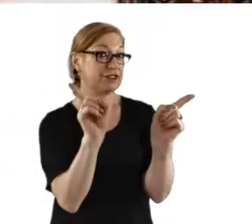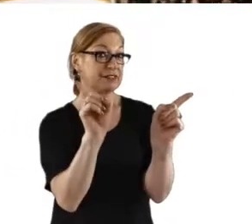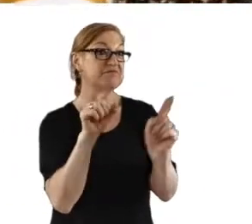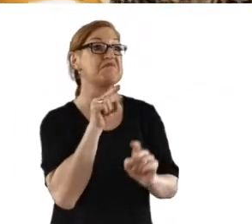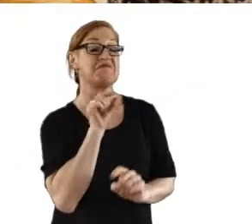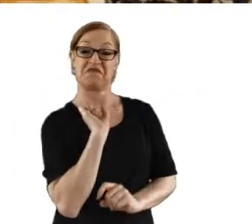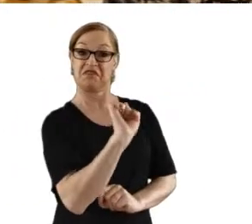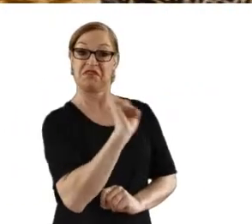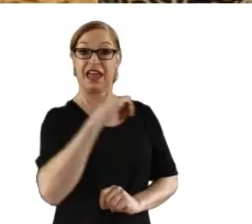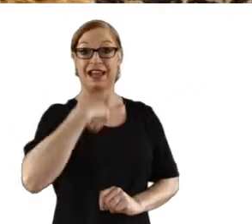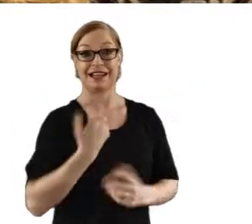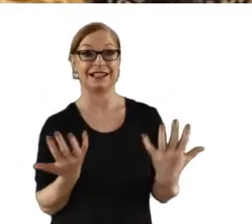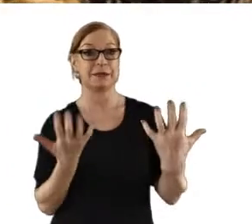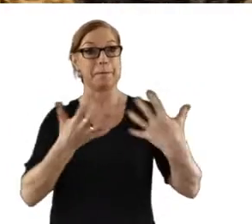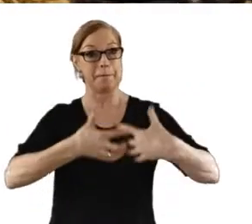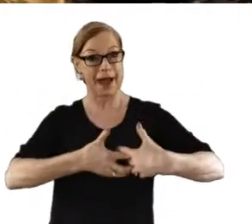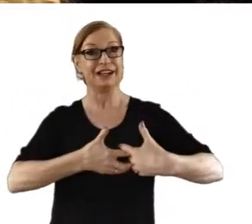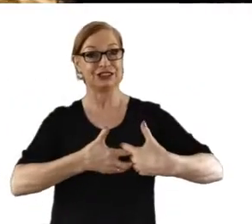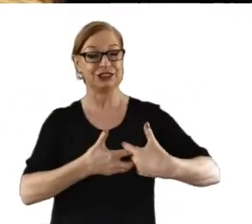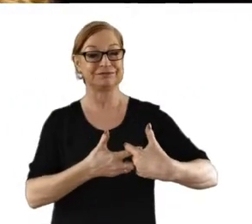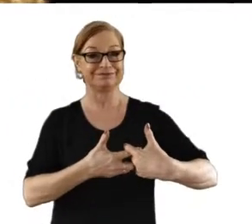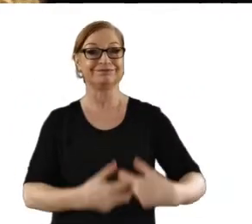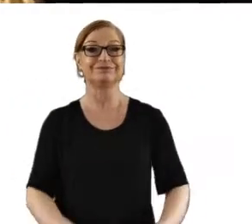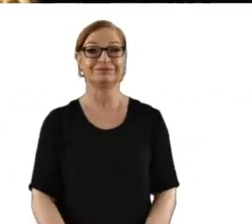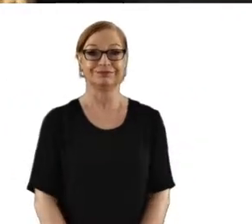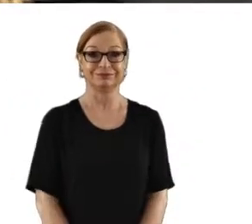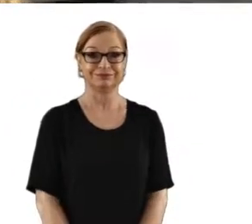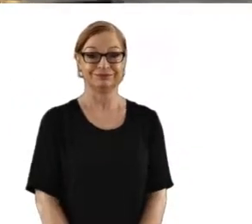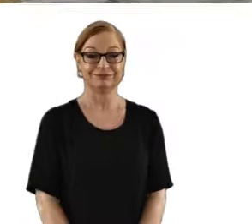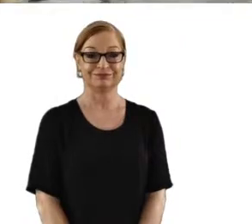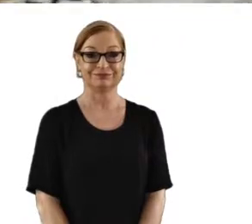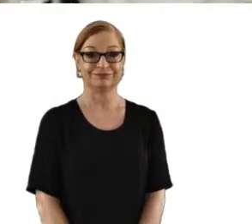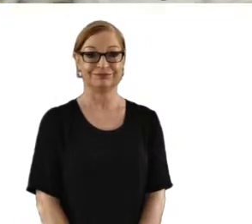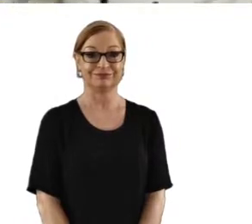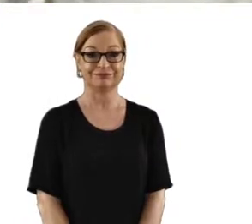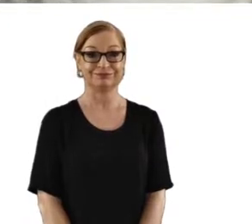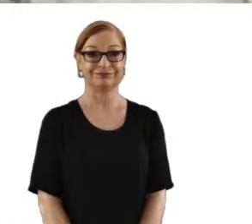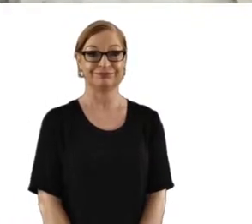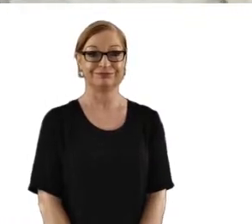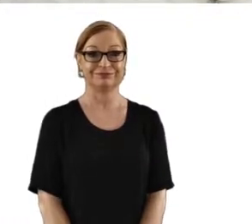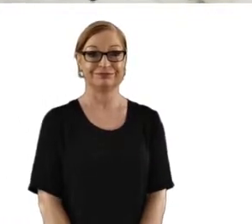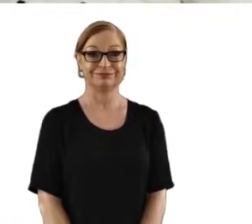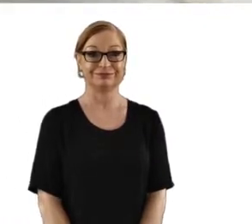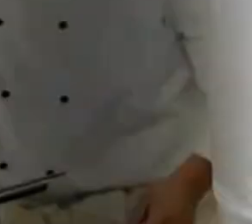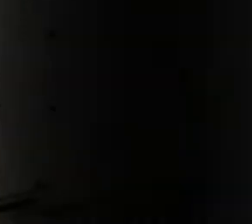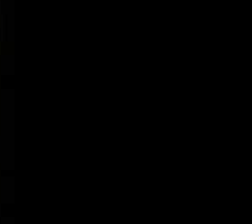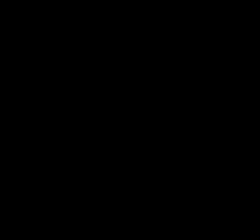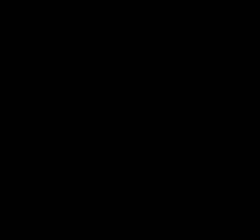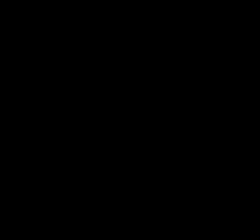the government's education priorities as outlined in the Tertiary Education Strategy document.